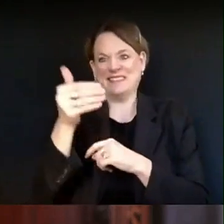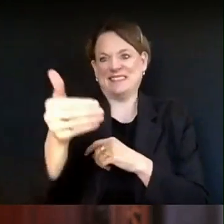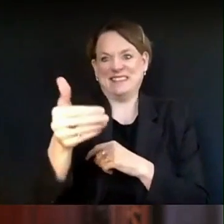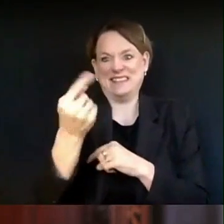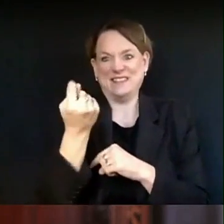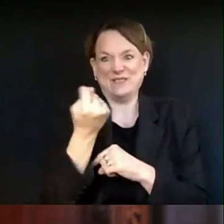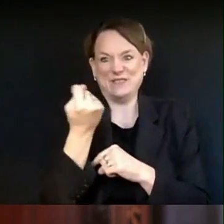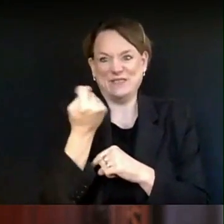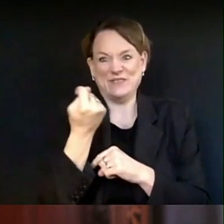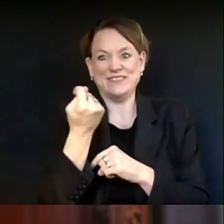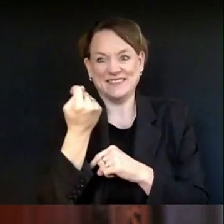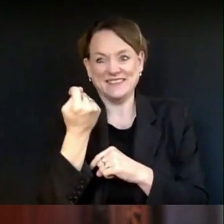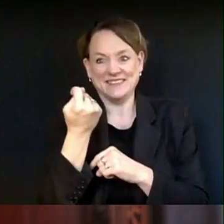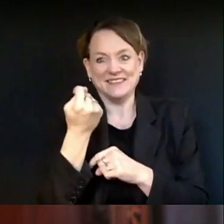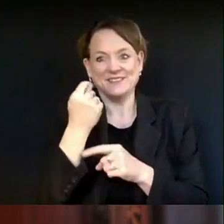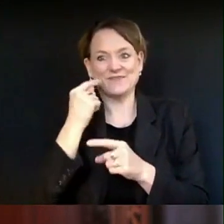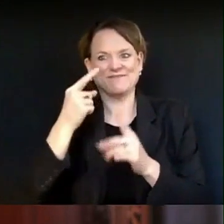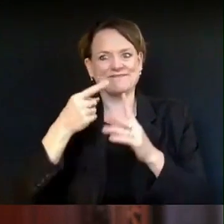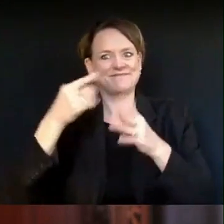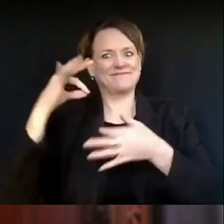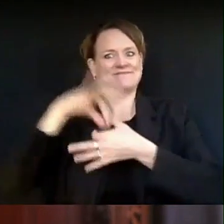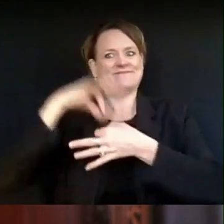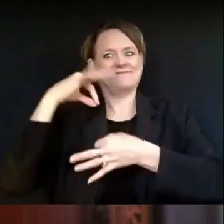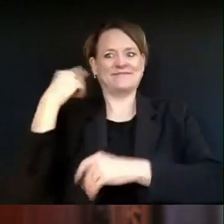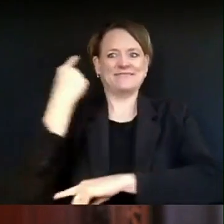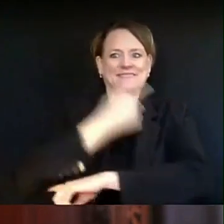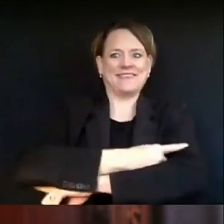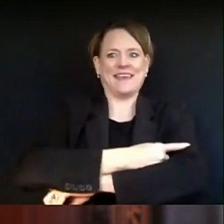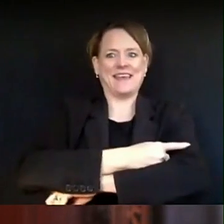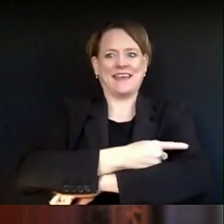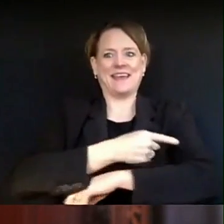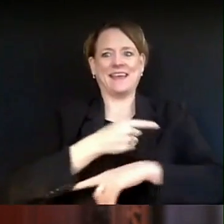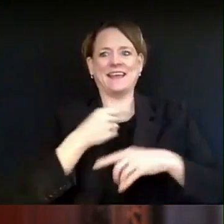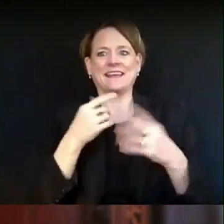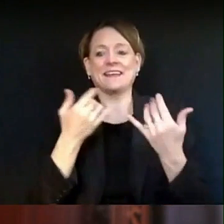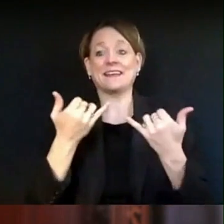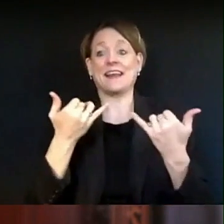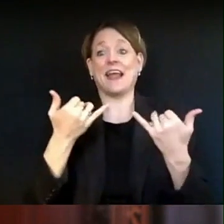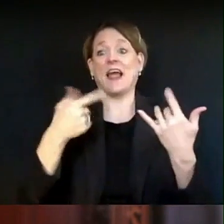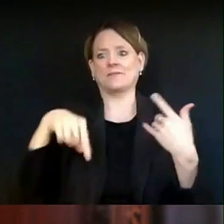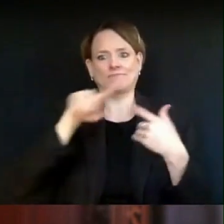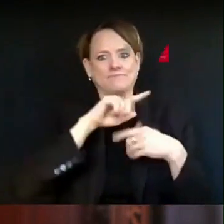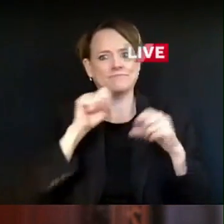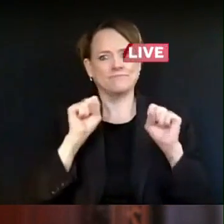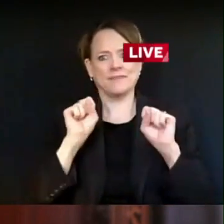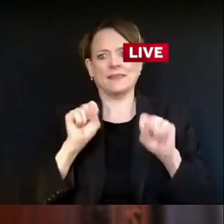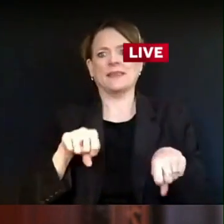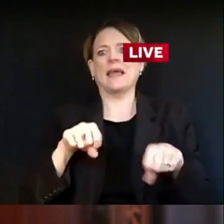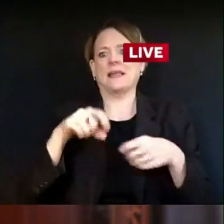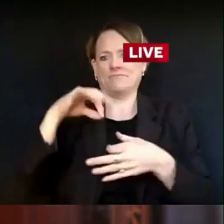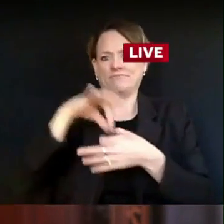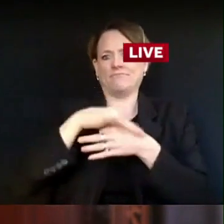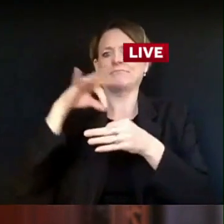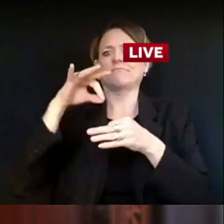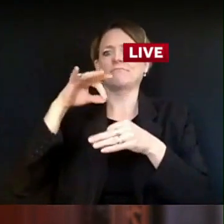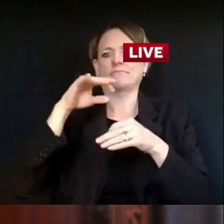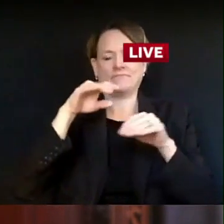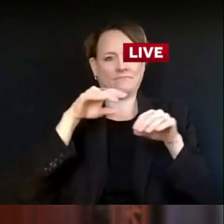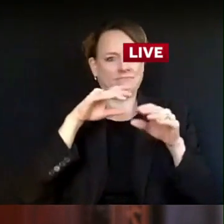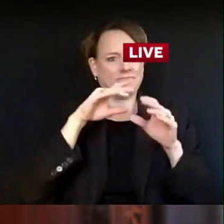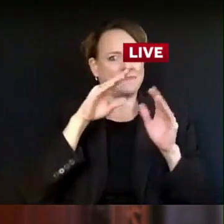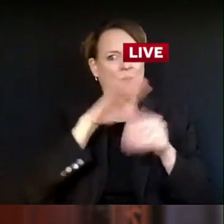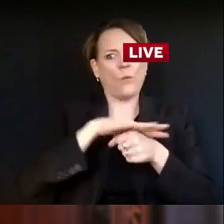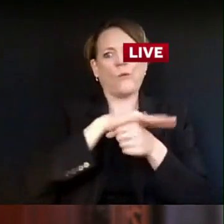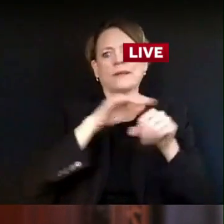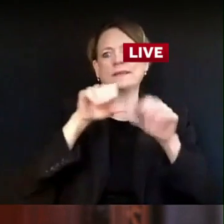Elected officials at the local, state, and federal level, and several local referenda also. We need